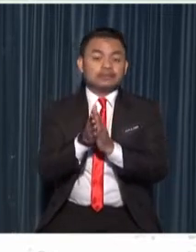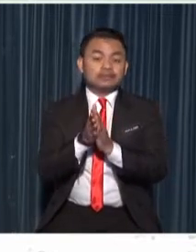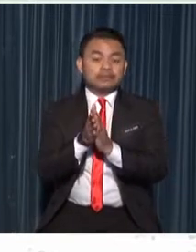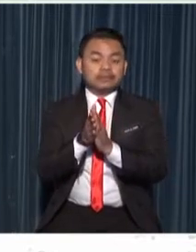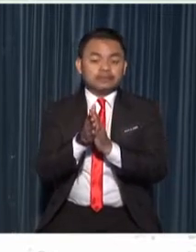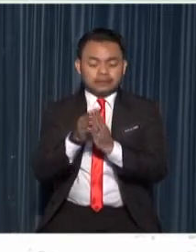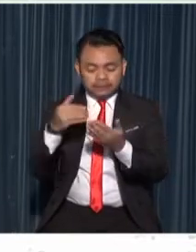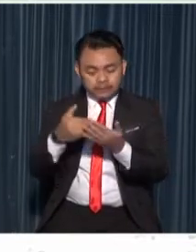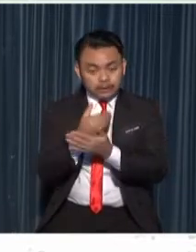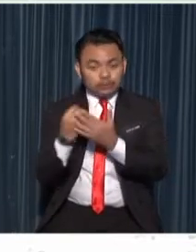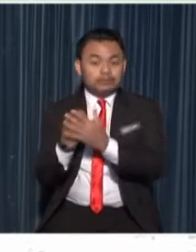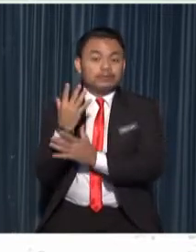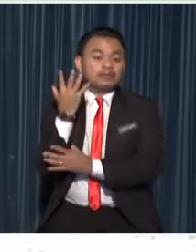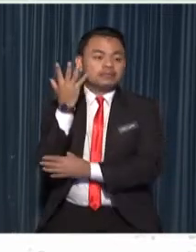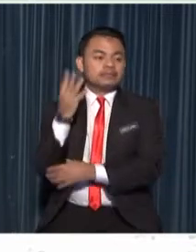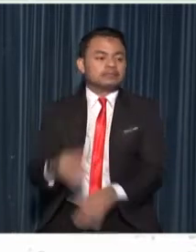the length of the cutting